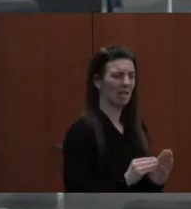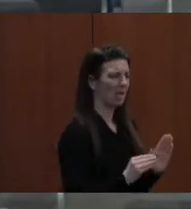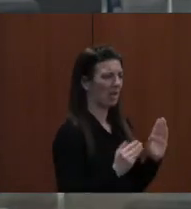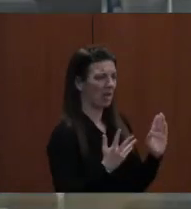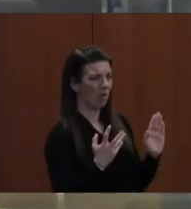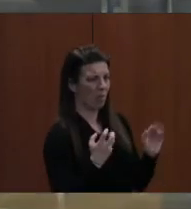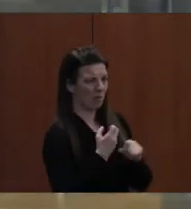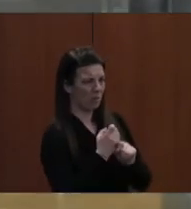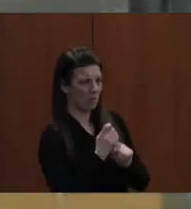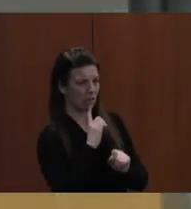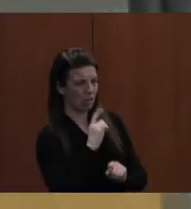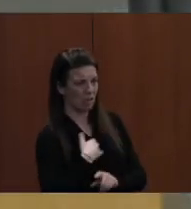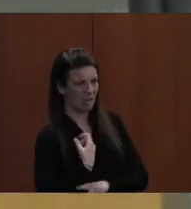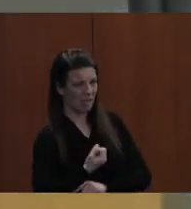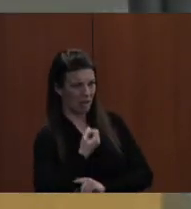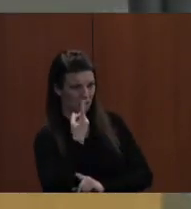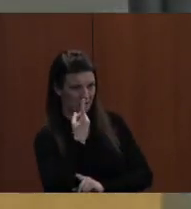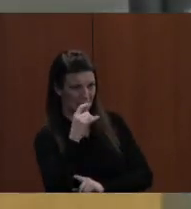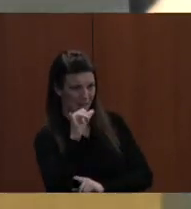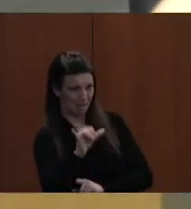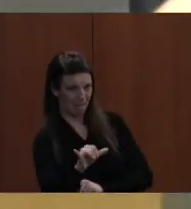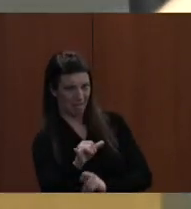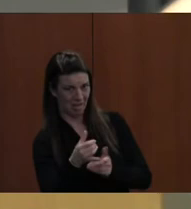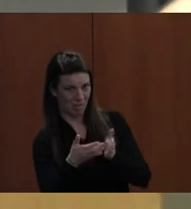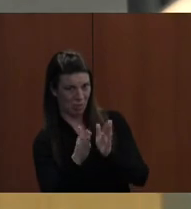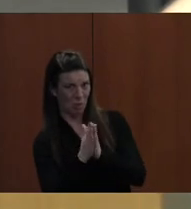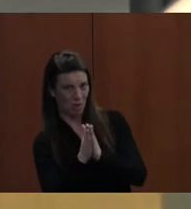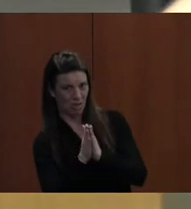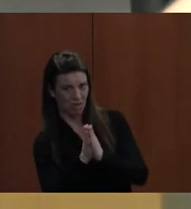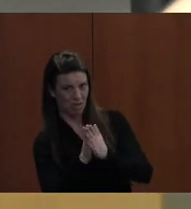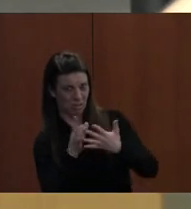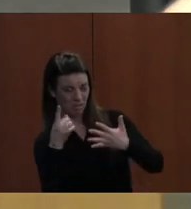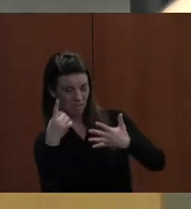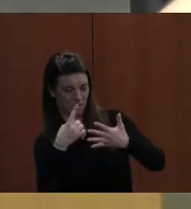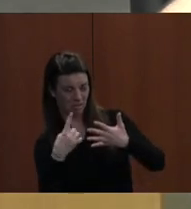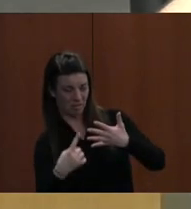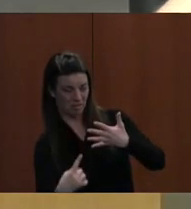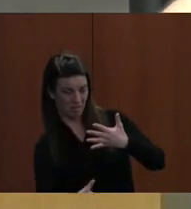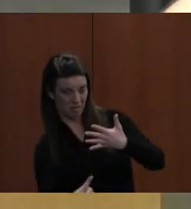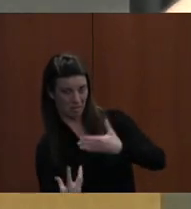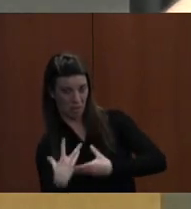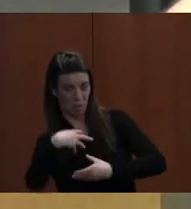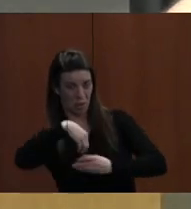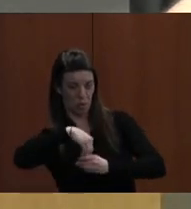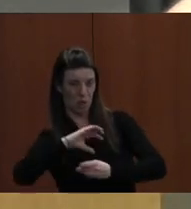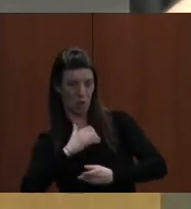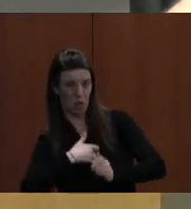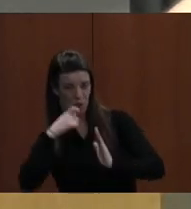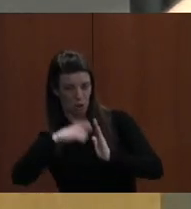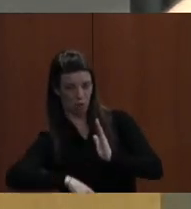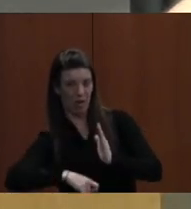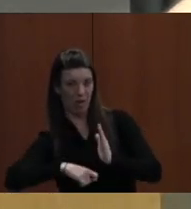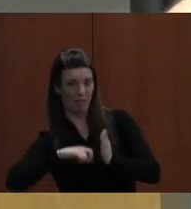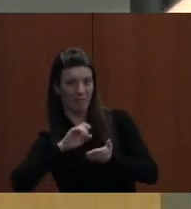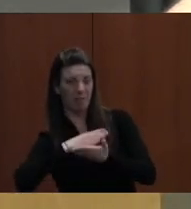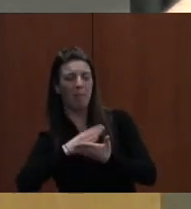THESE REQUESTS MOLDED INTO OUR CURRENT DRAFT BUDGET WILL NEED HOW MUCH EXTRA FUNDING?